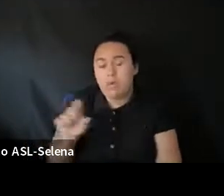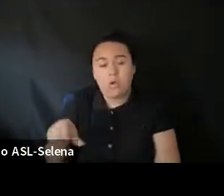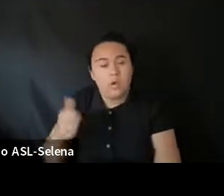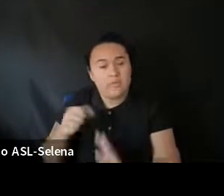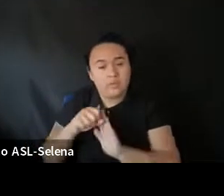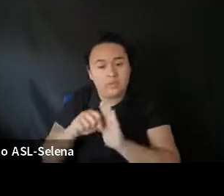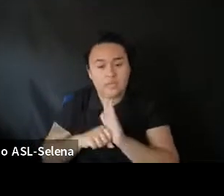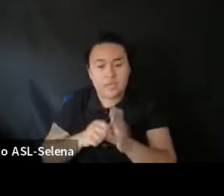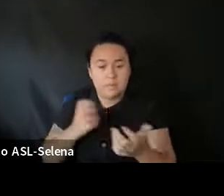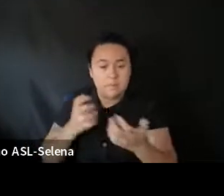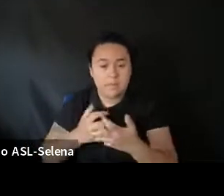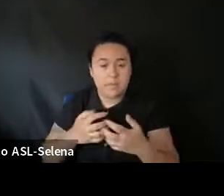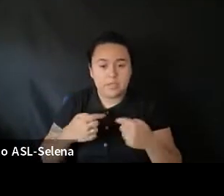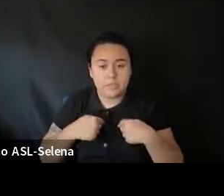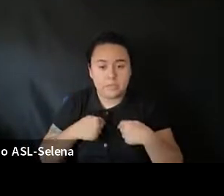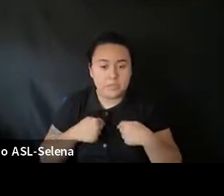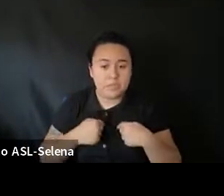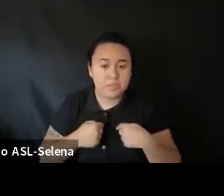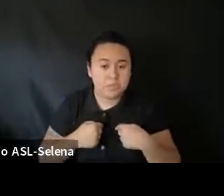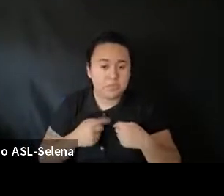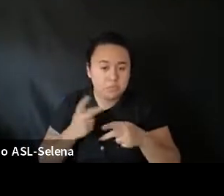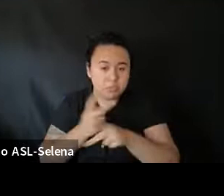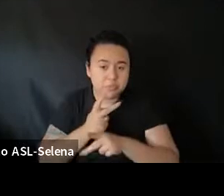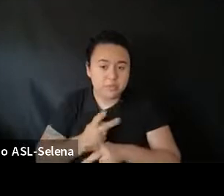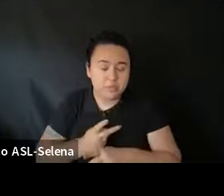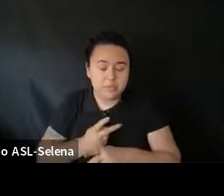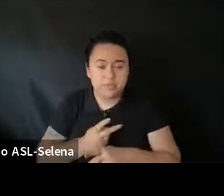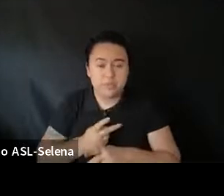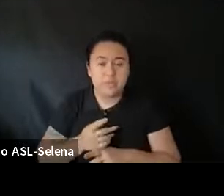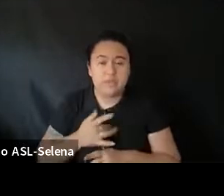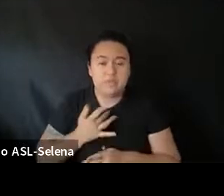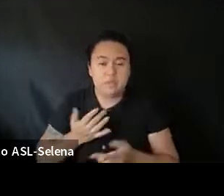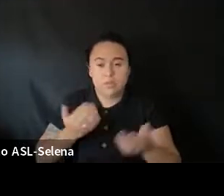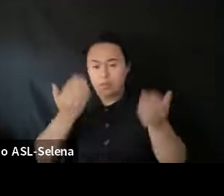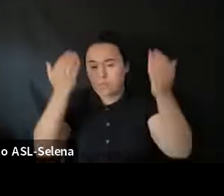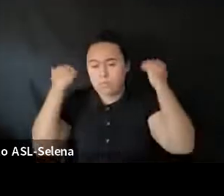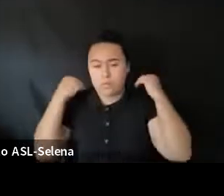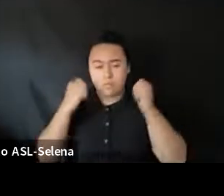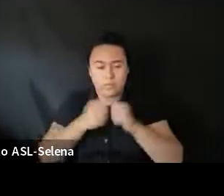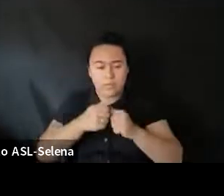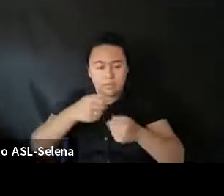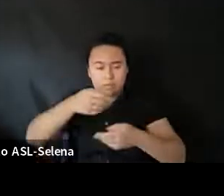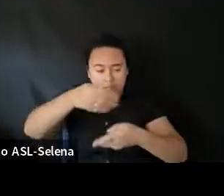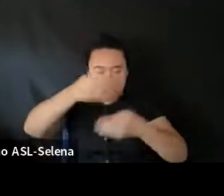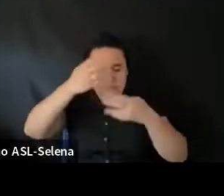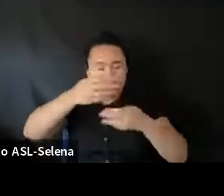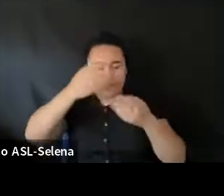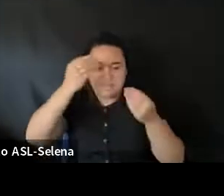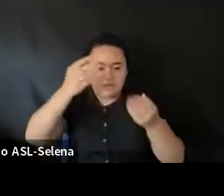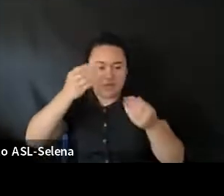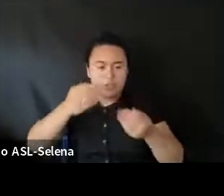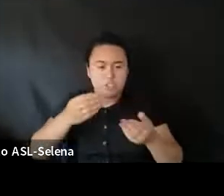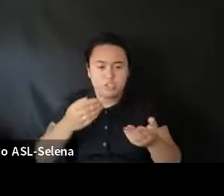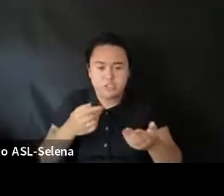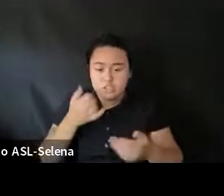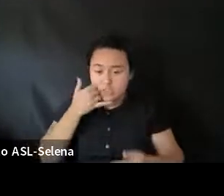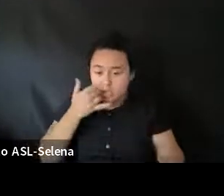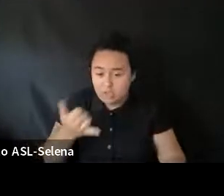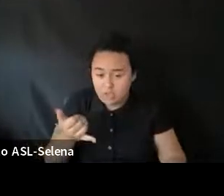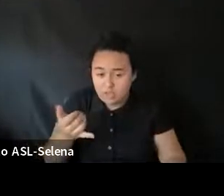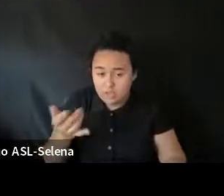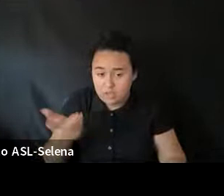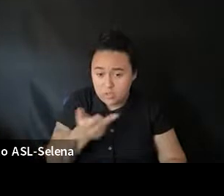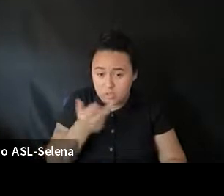state is right for me and I'm getting overwhelmed with information. Should I just call you